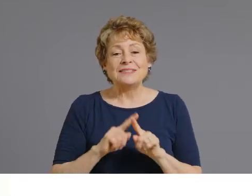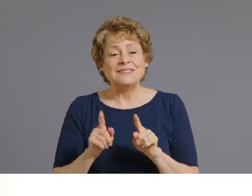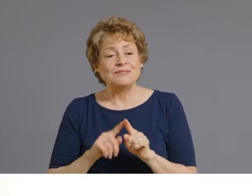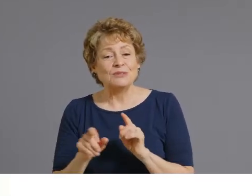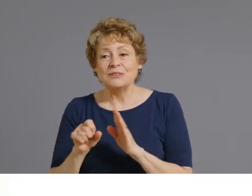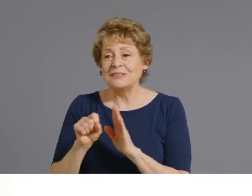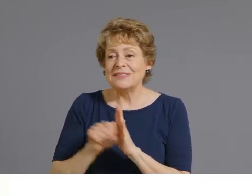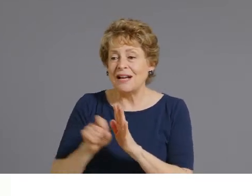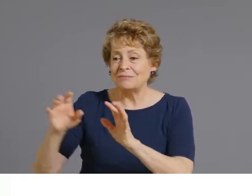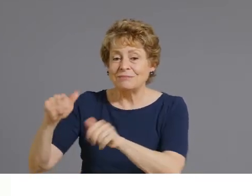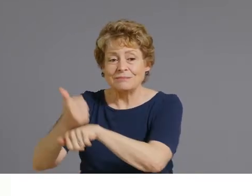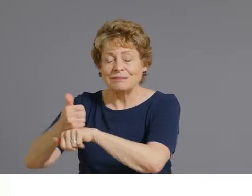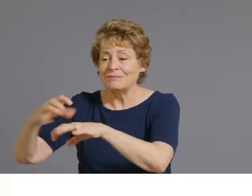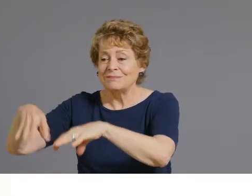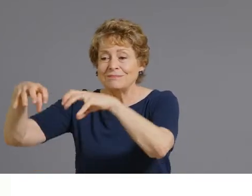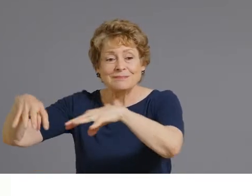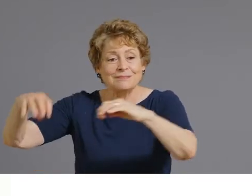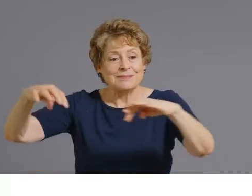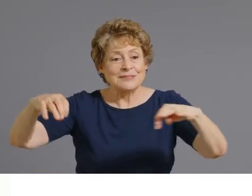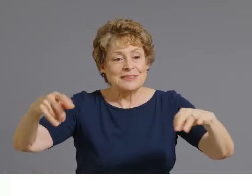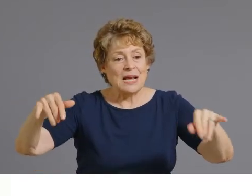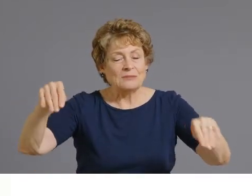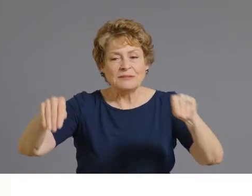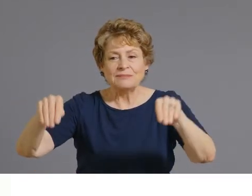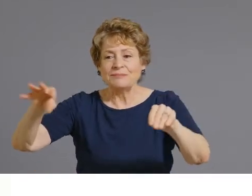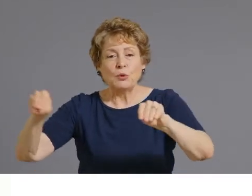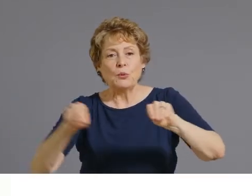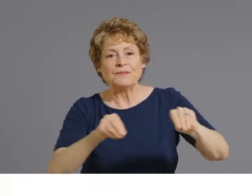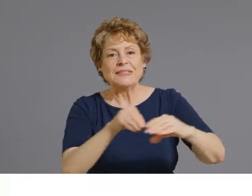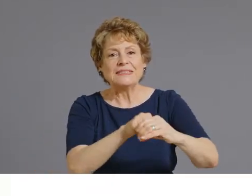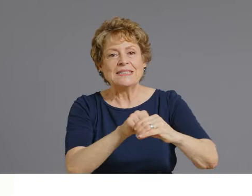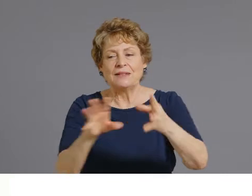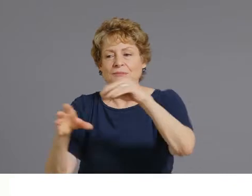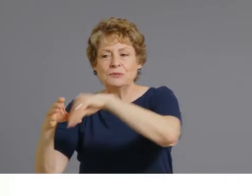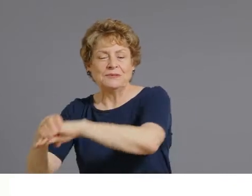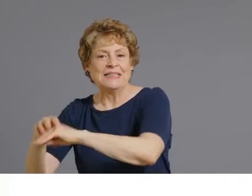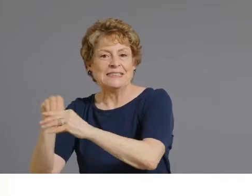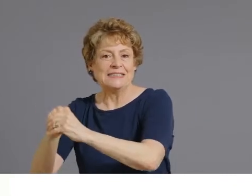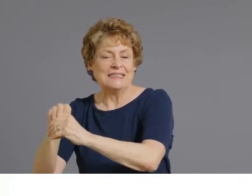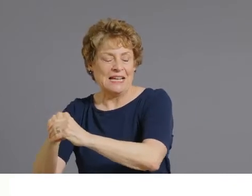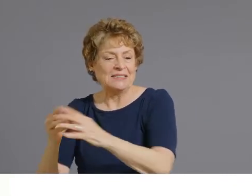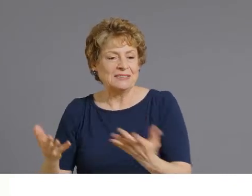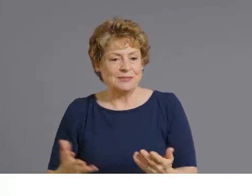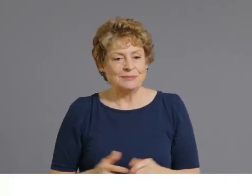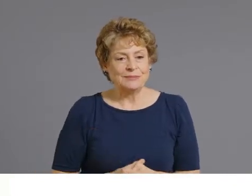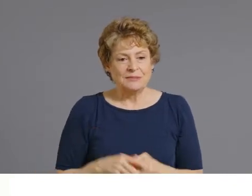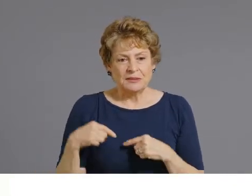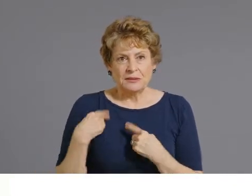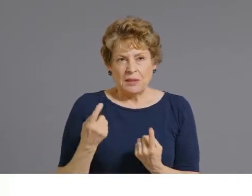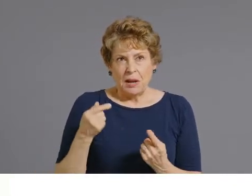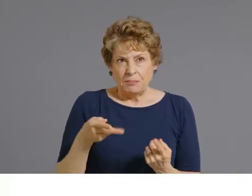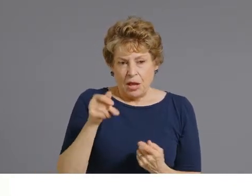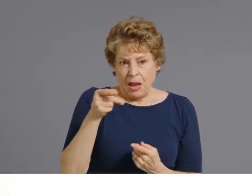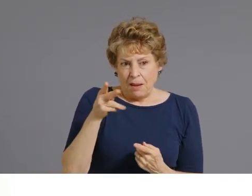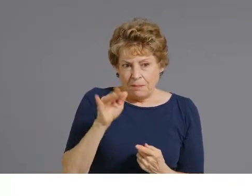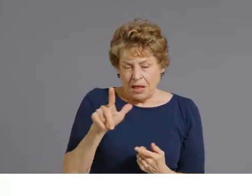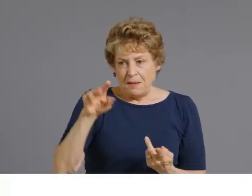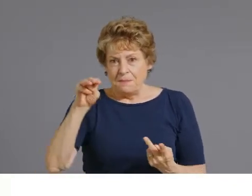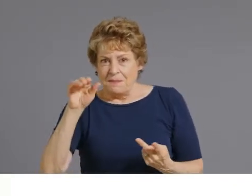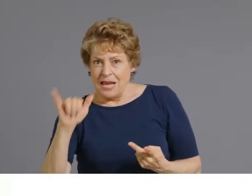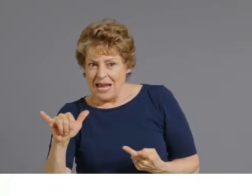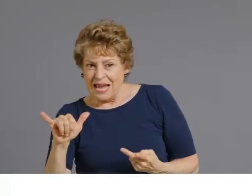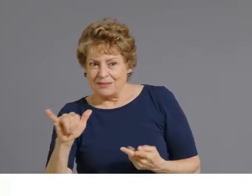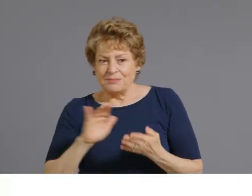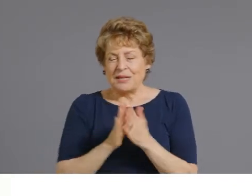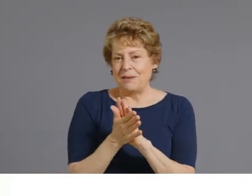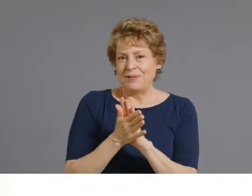to indoor locations that occurred through April and May. And now given